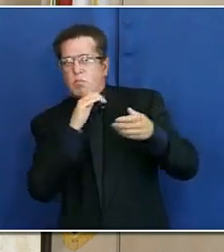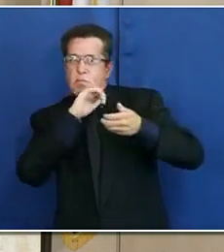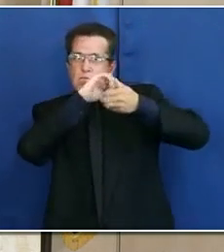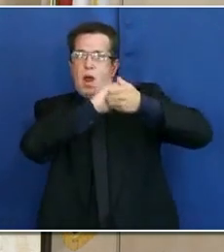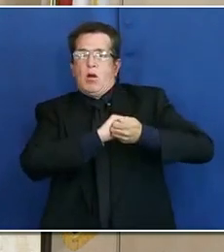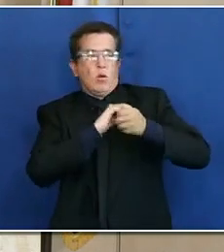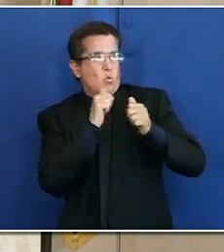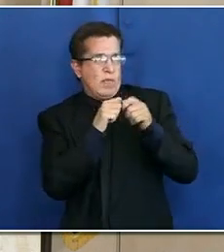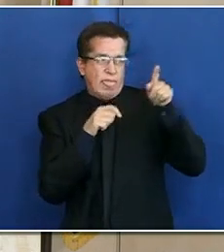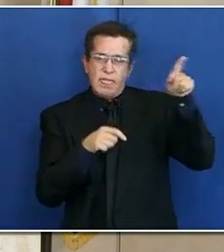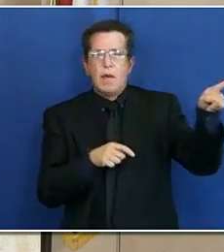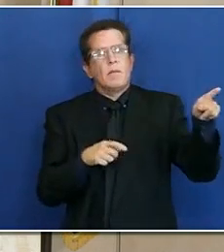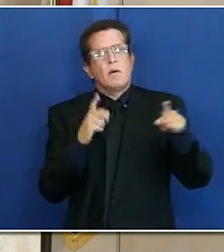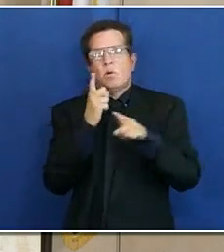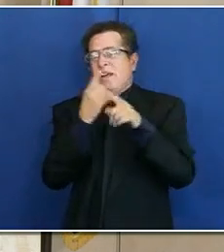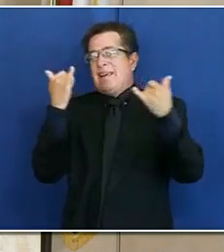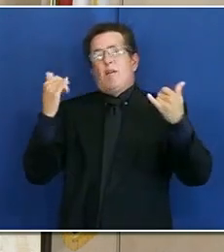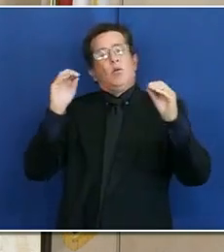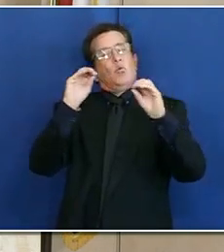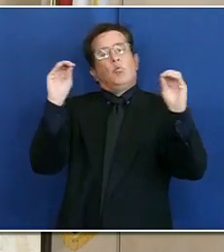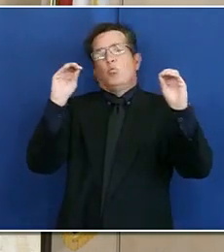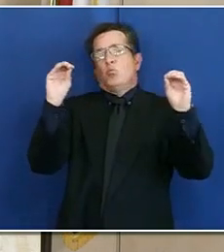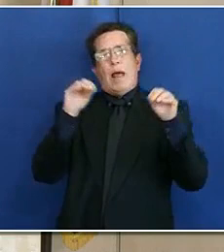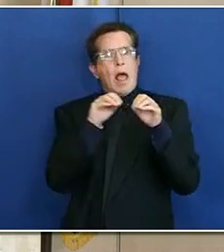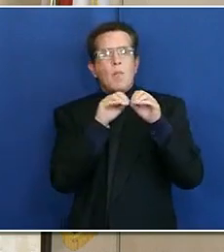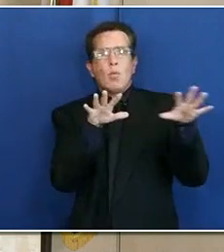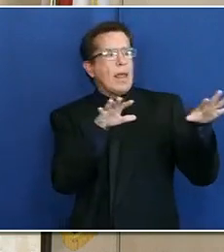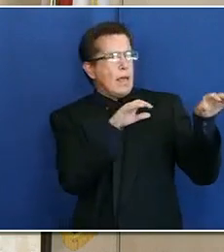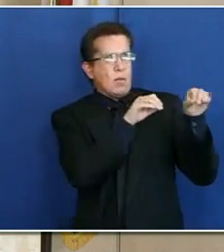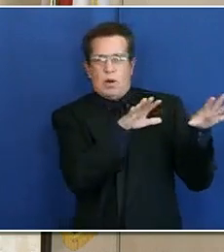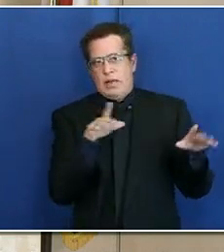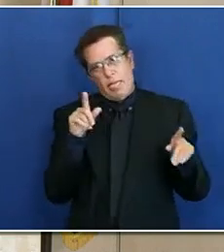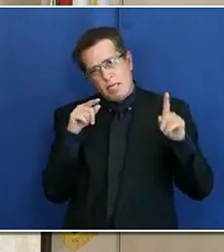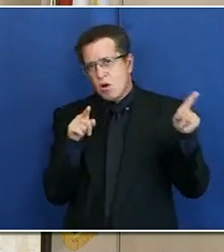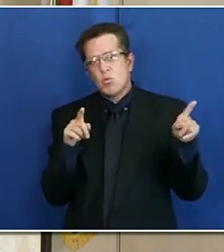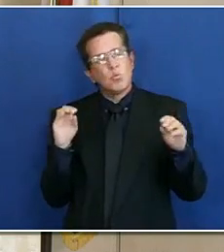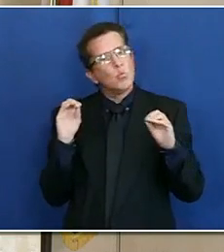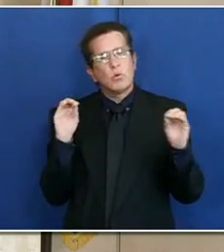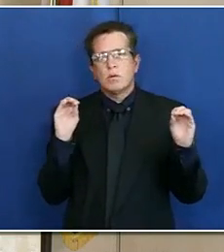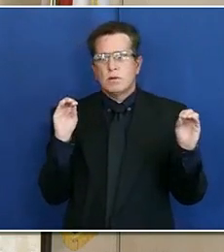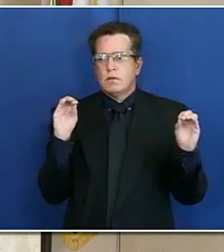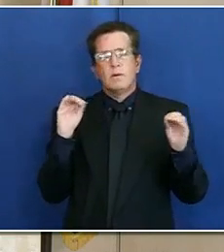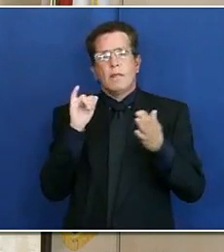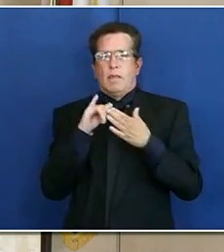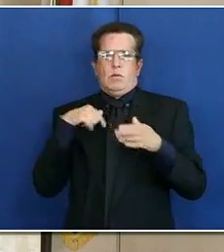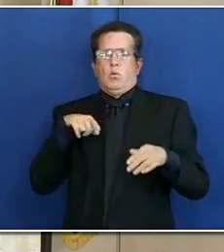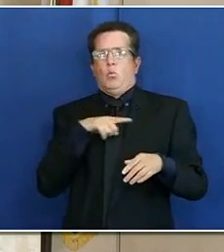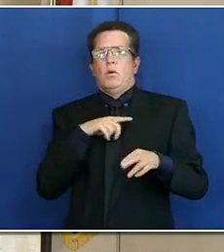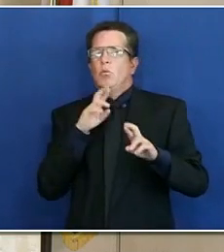have no specific outbreaks that we have reported or are reporting.